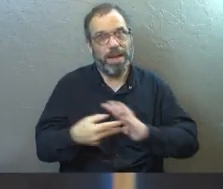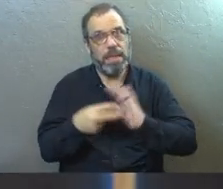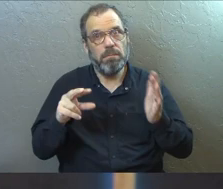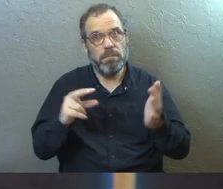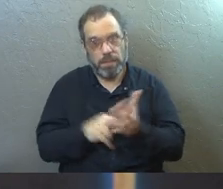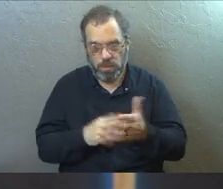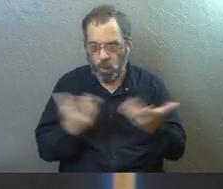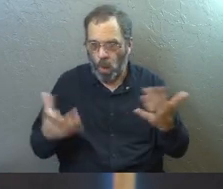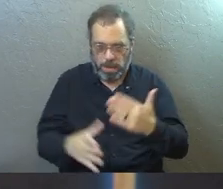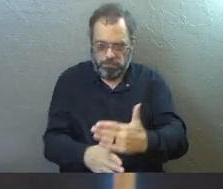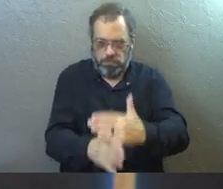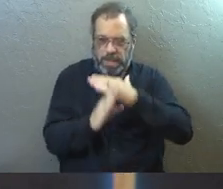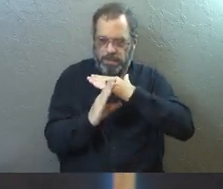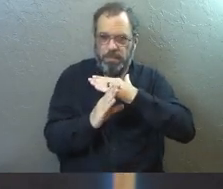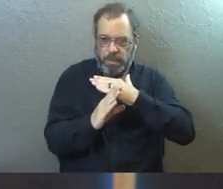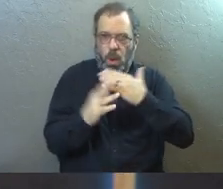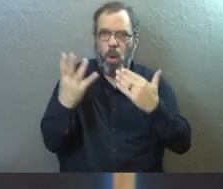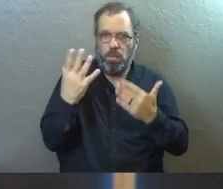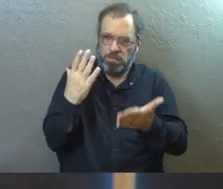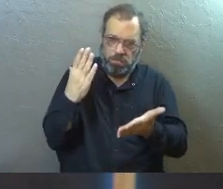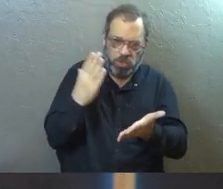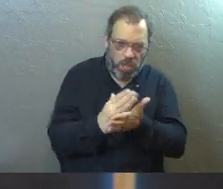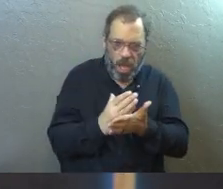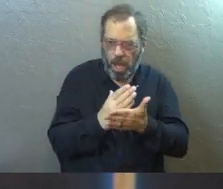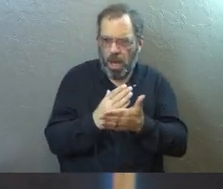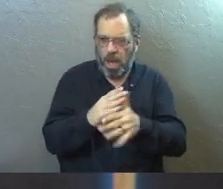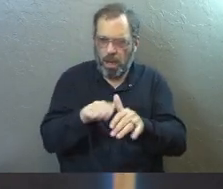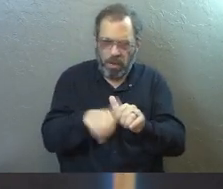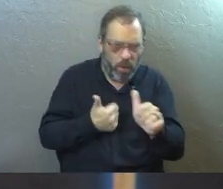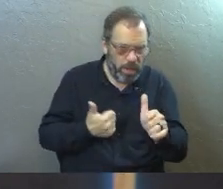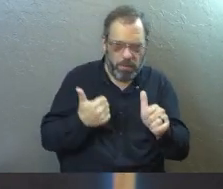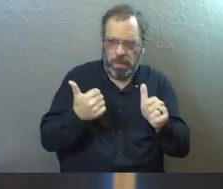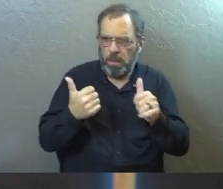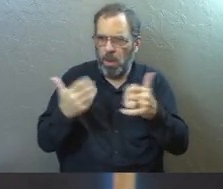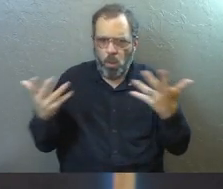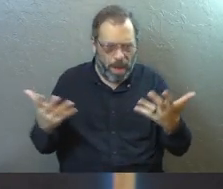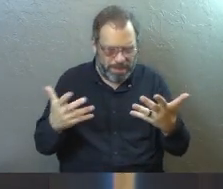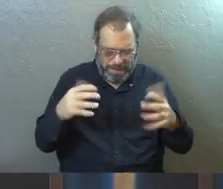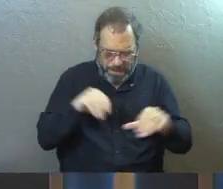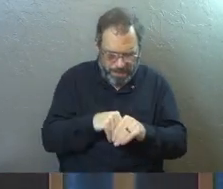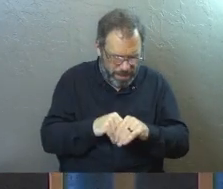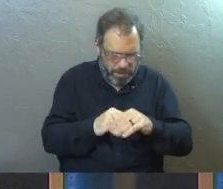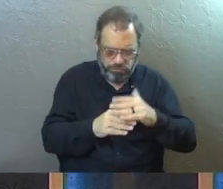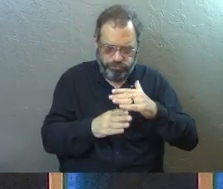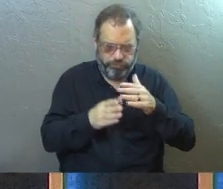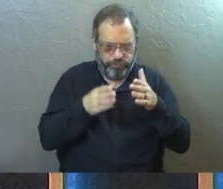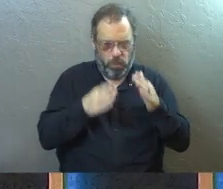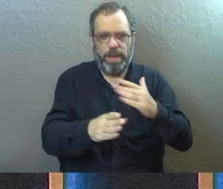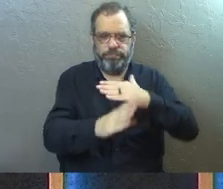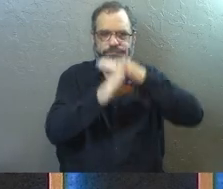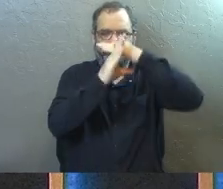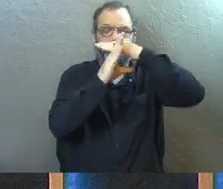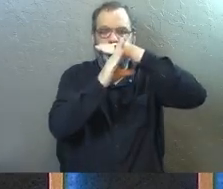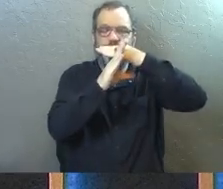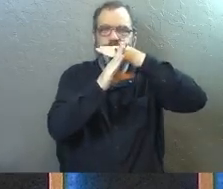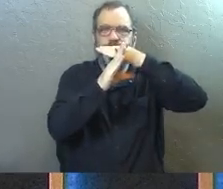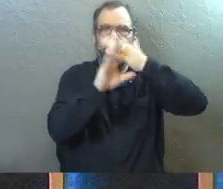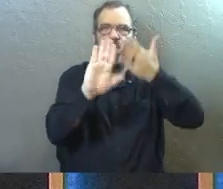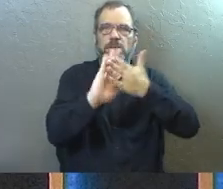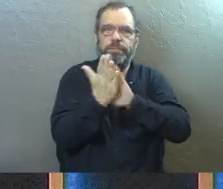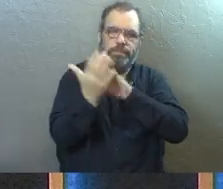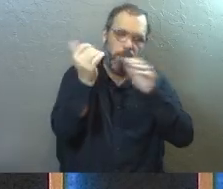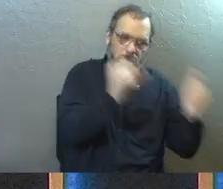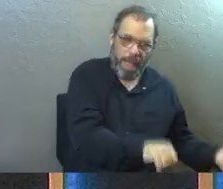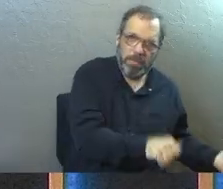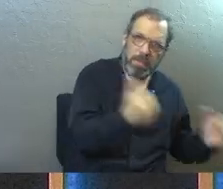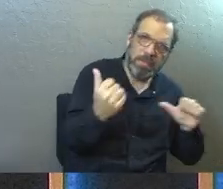said. What's stopping me? What's preventing me? What's in my way, Philip, from getting baptized?